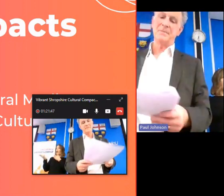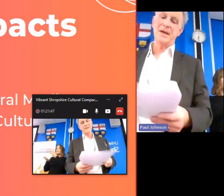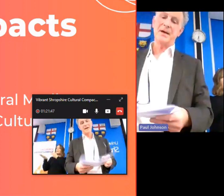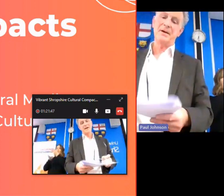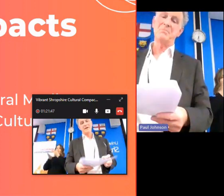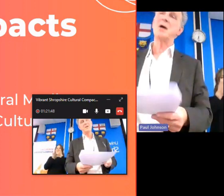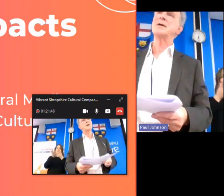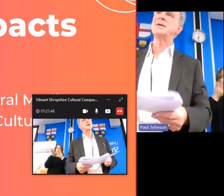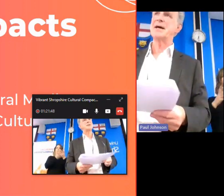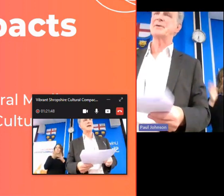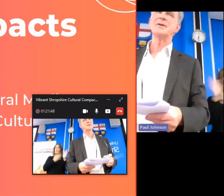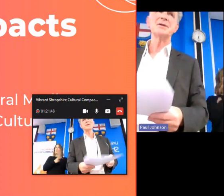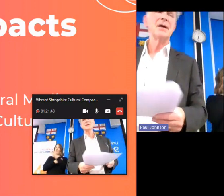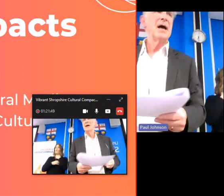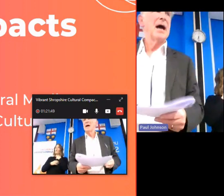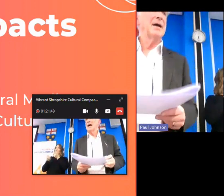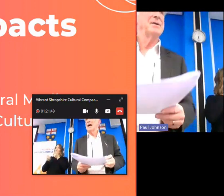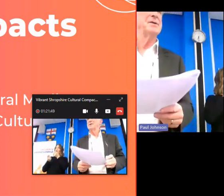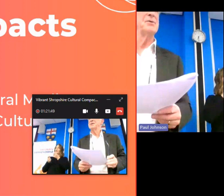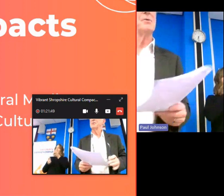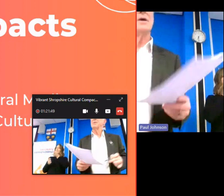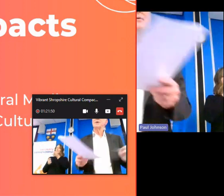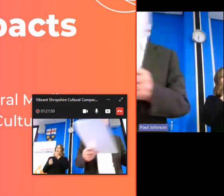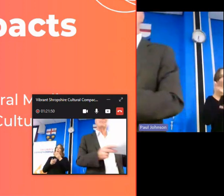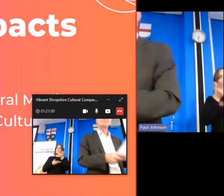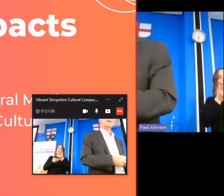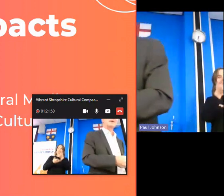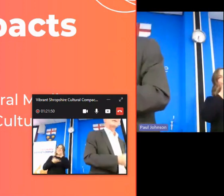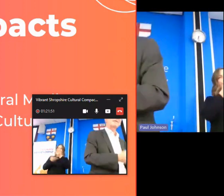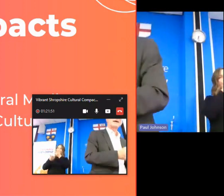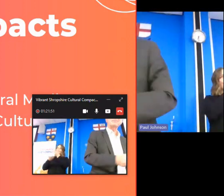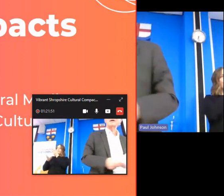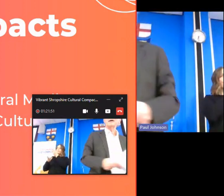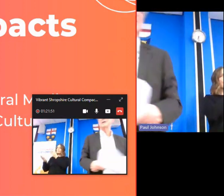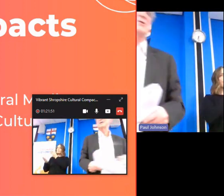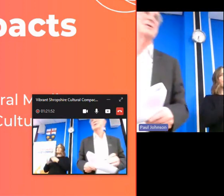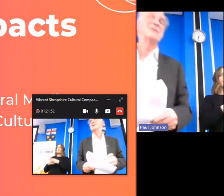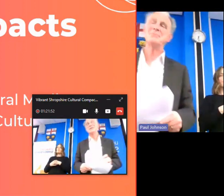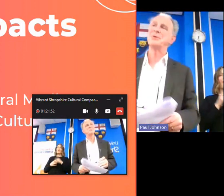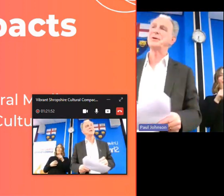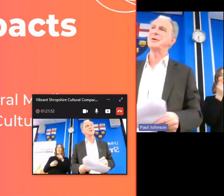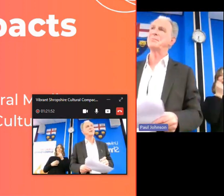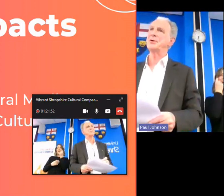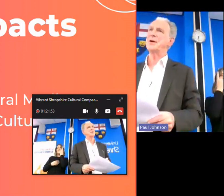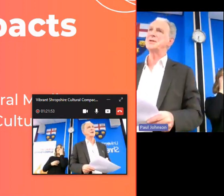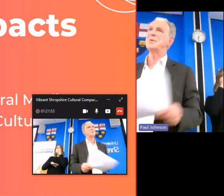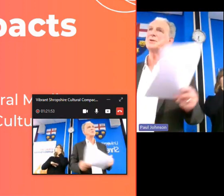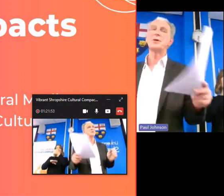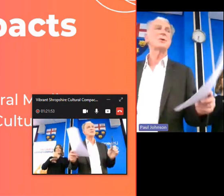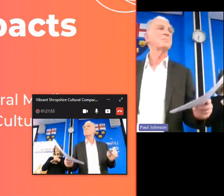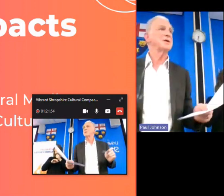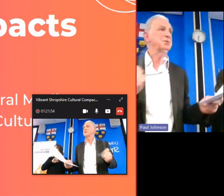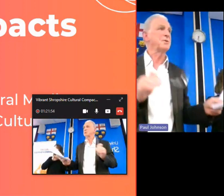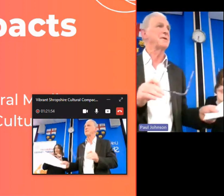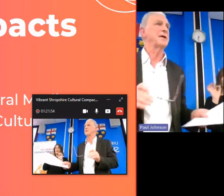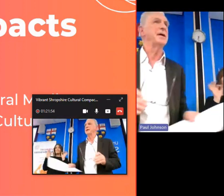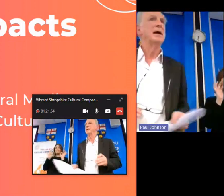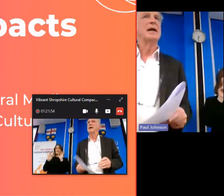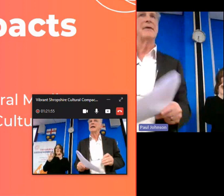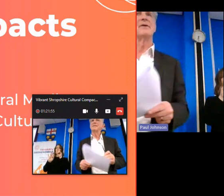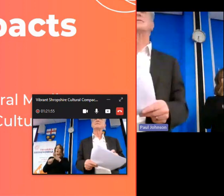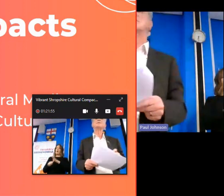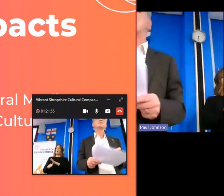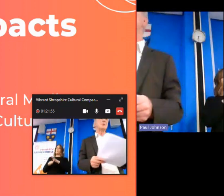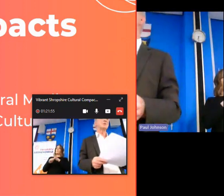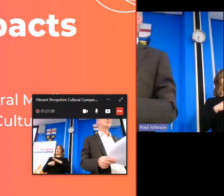um uh market towns and although that uh that uh initiative didn't prove progress we were so impressed with